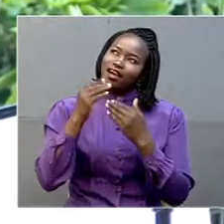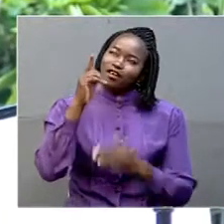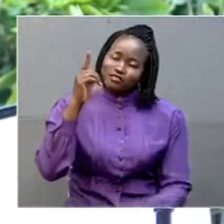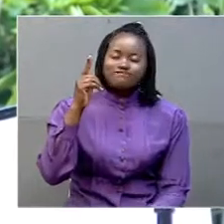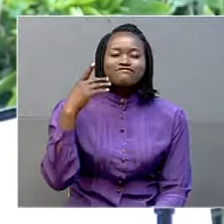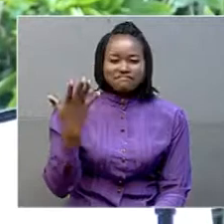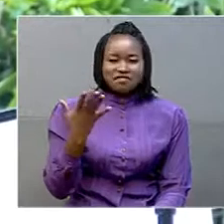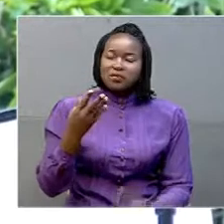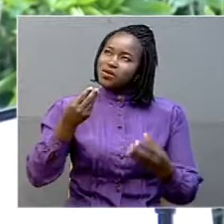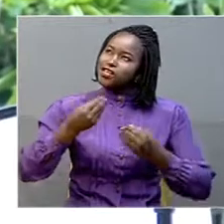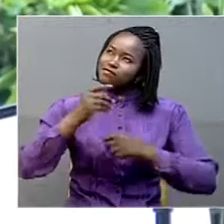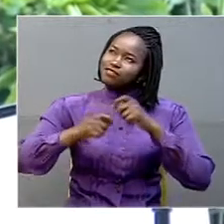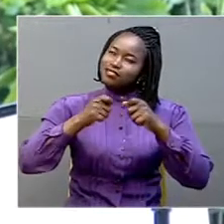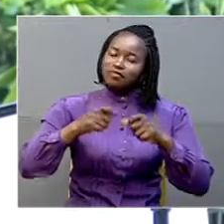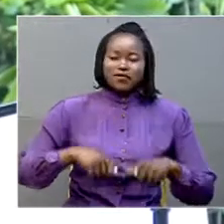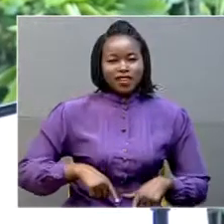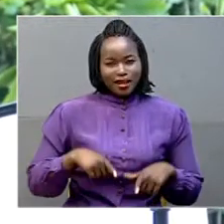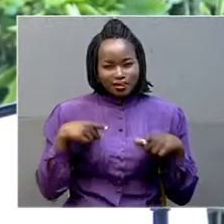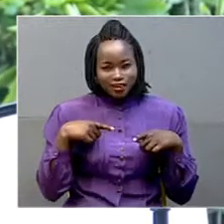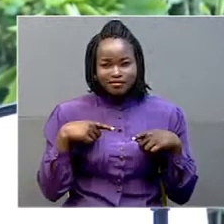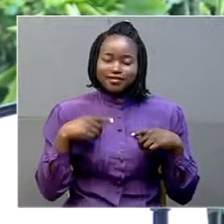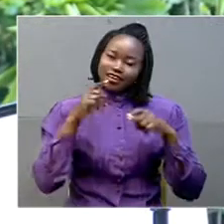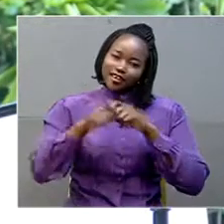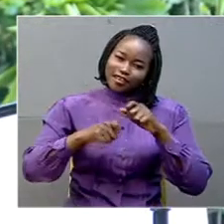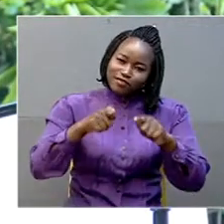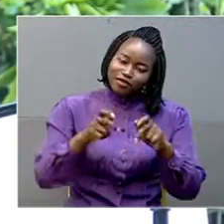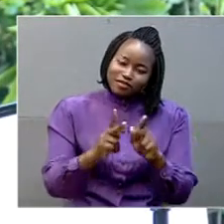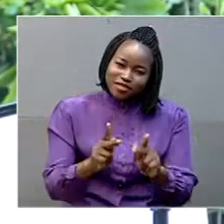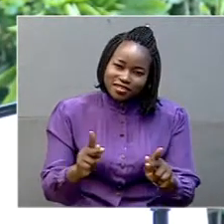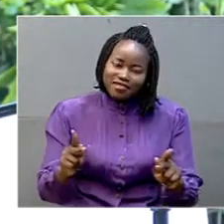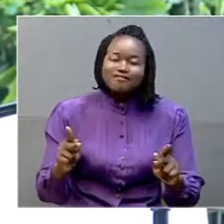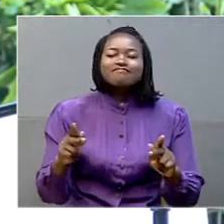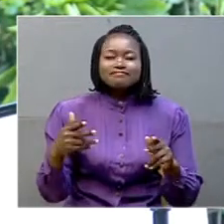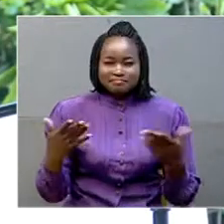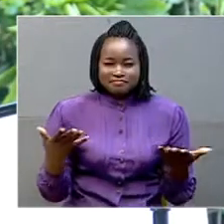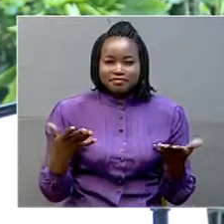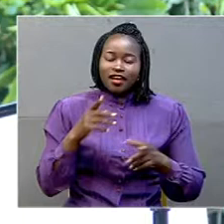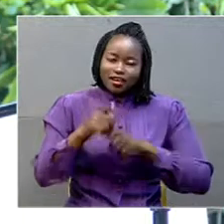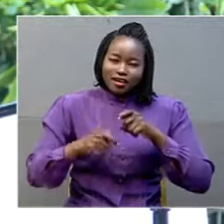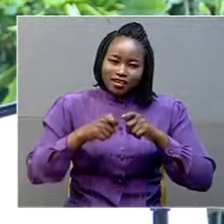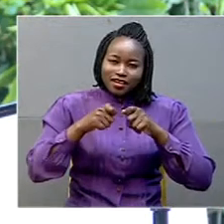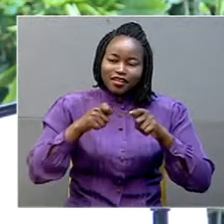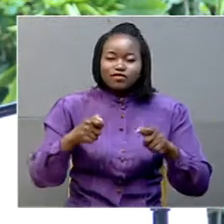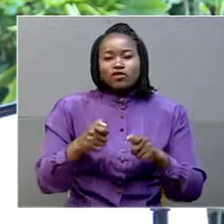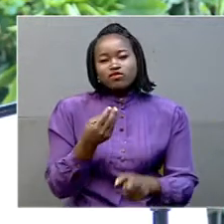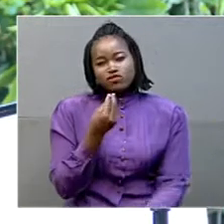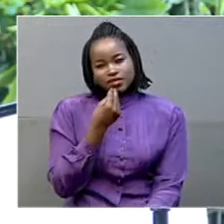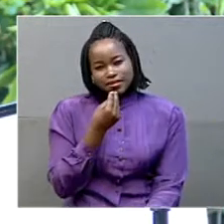The gift of life, the gift of peace, the gift of food,